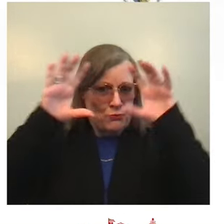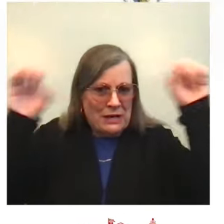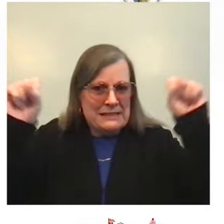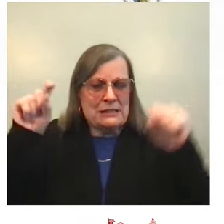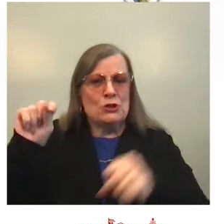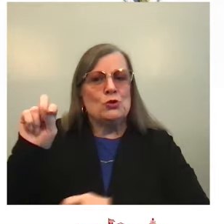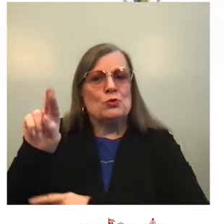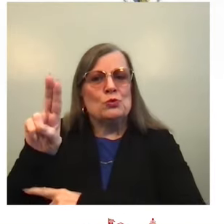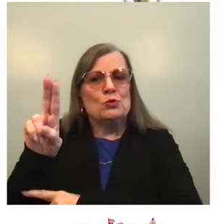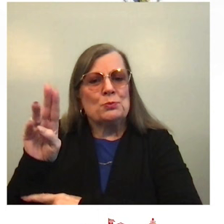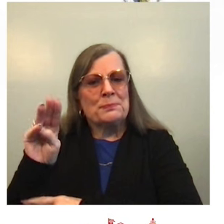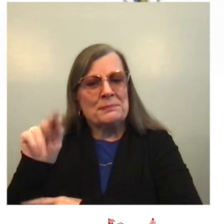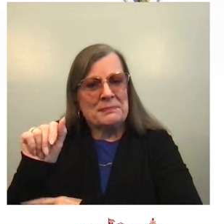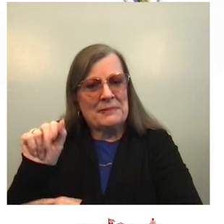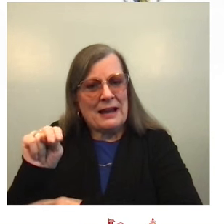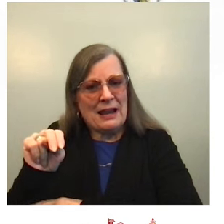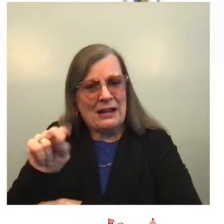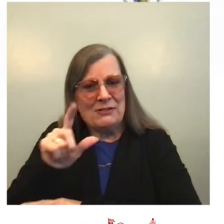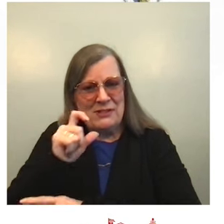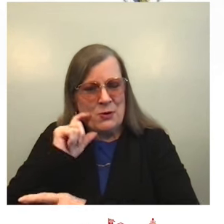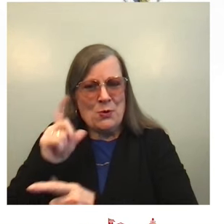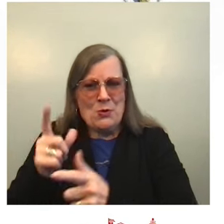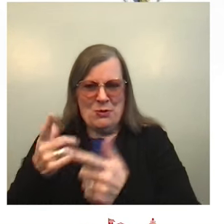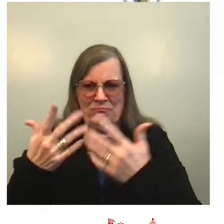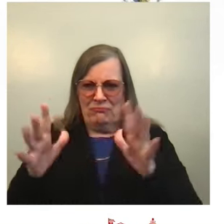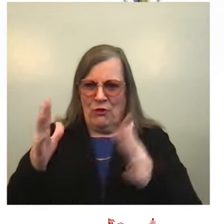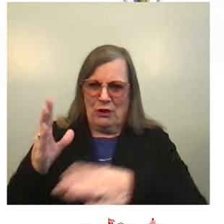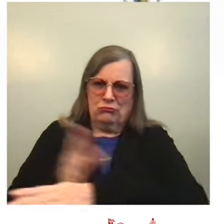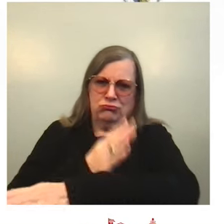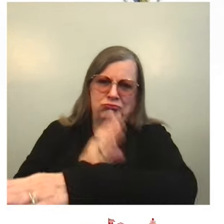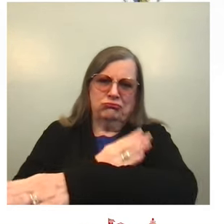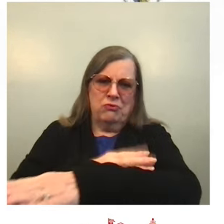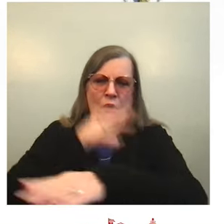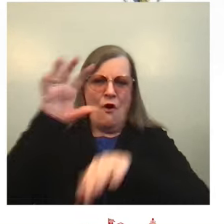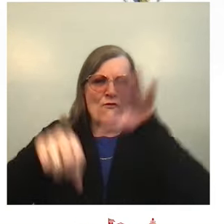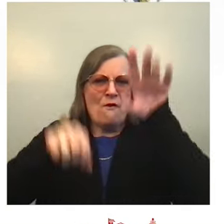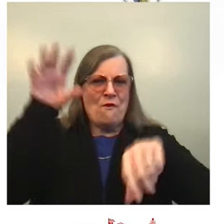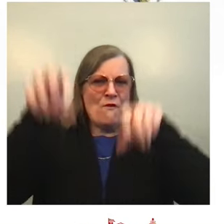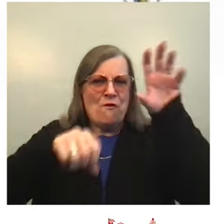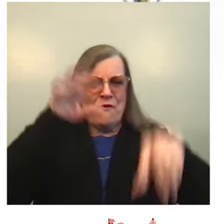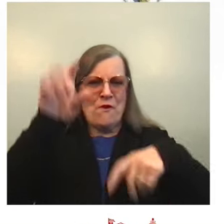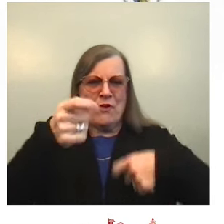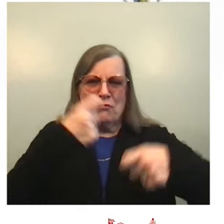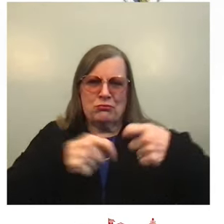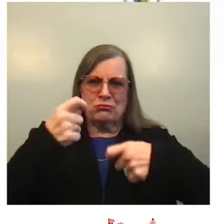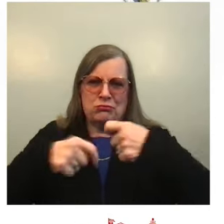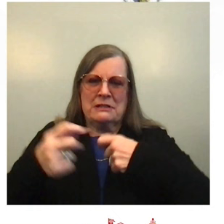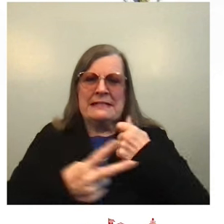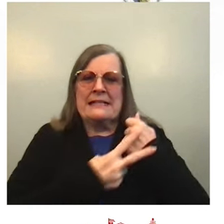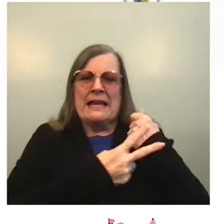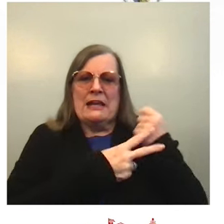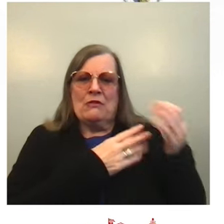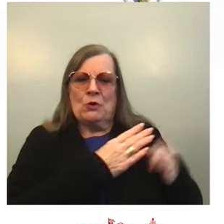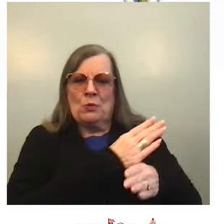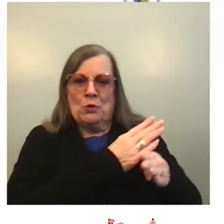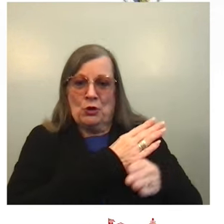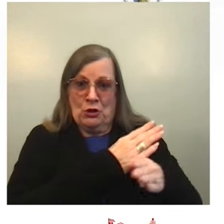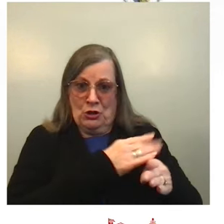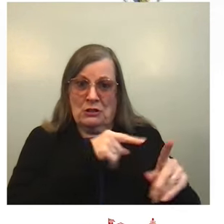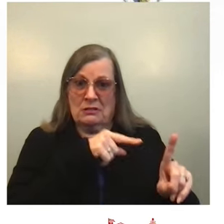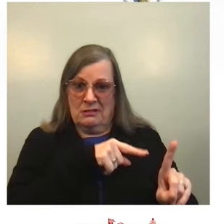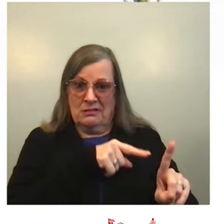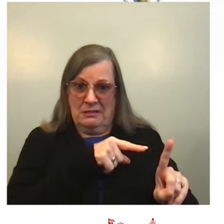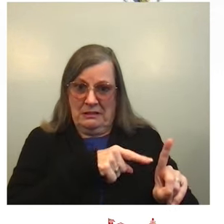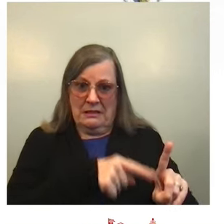over 70 years ago. And finally, in the state dining room, the magic, wonder, and the